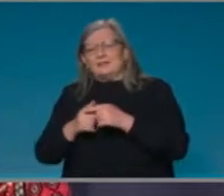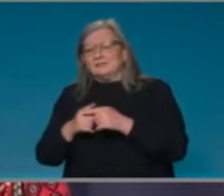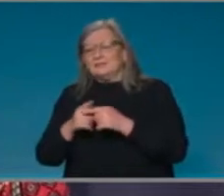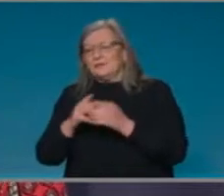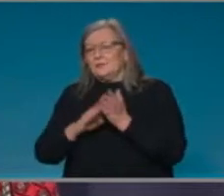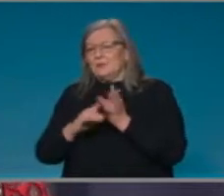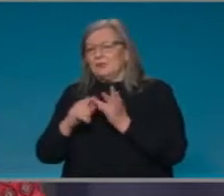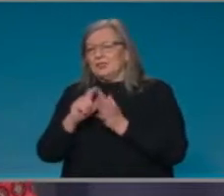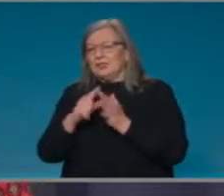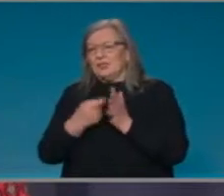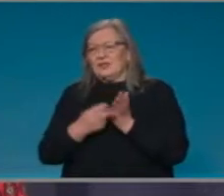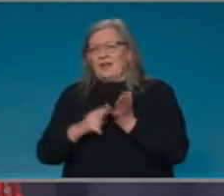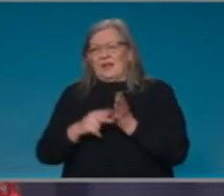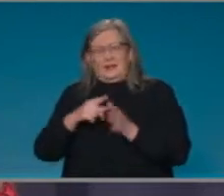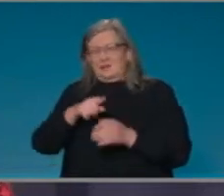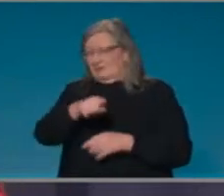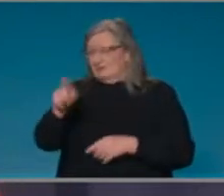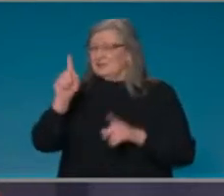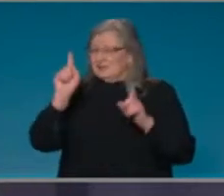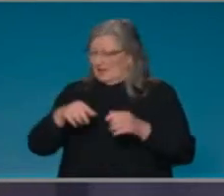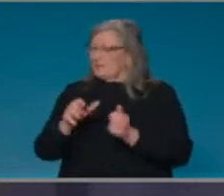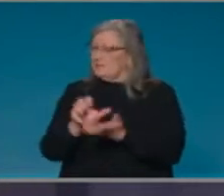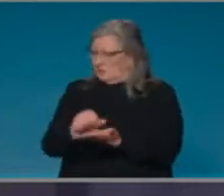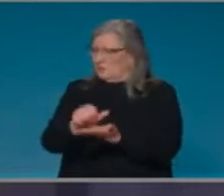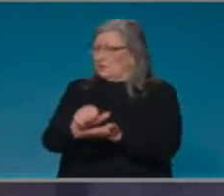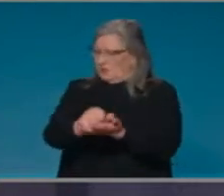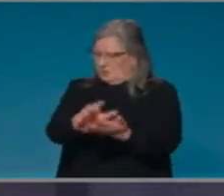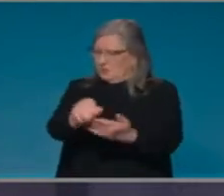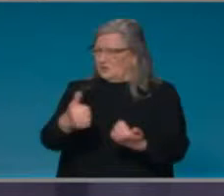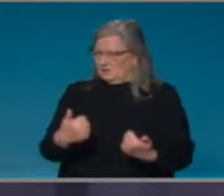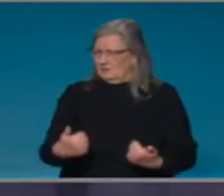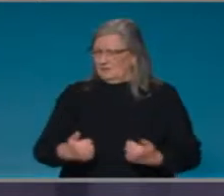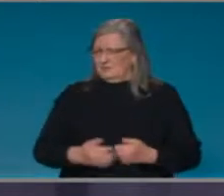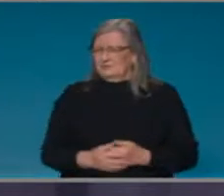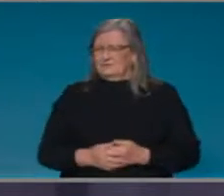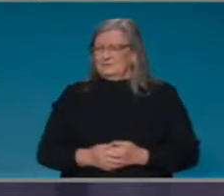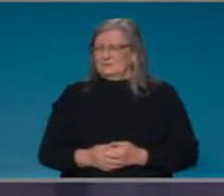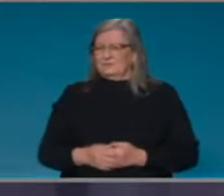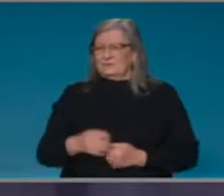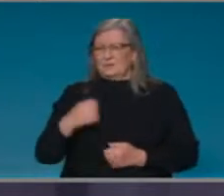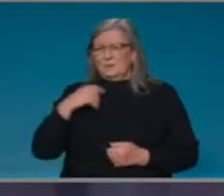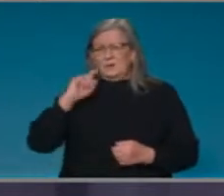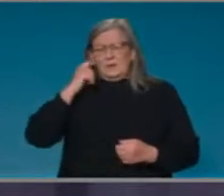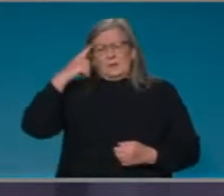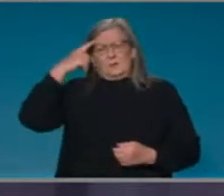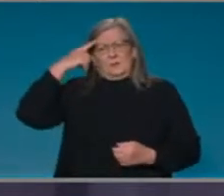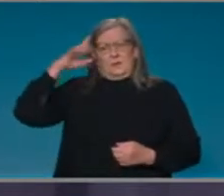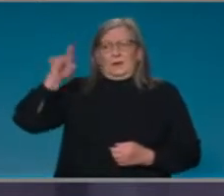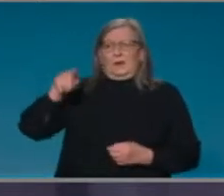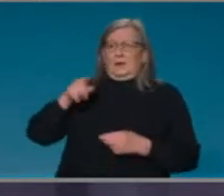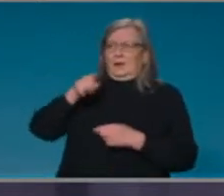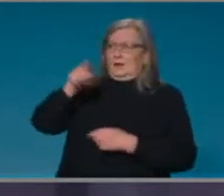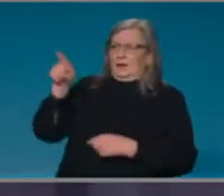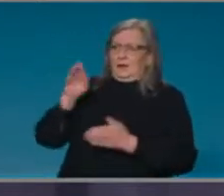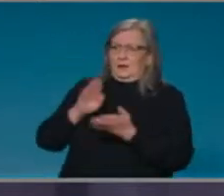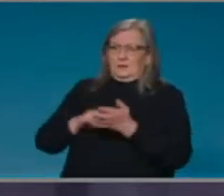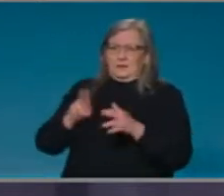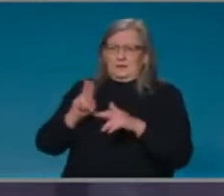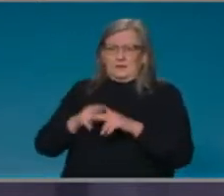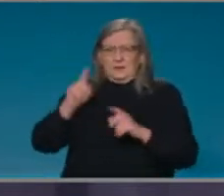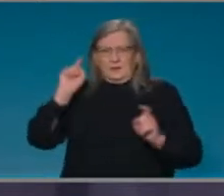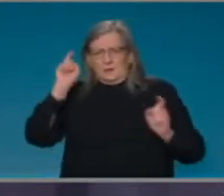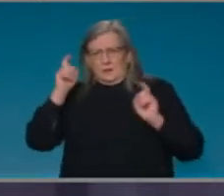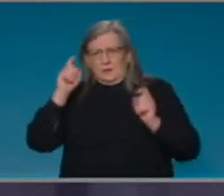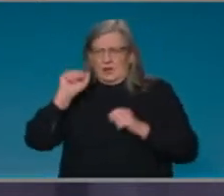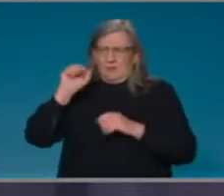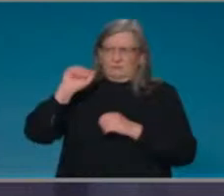now, which is, of course, I think very encouraging, particularly for parents concerned about their children. Alone yesterday,